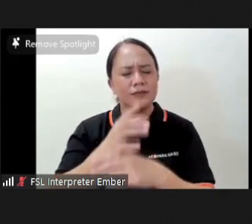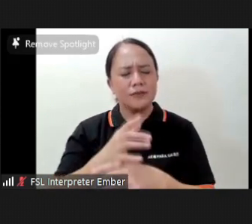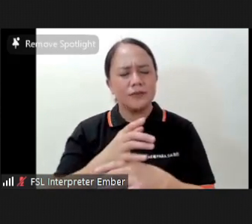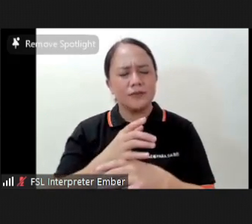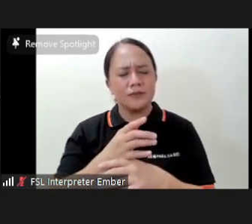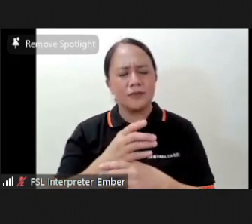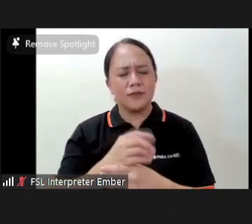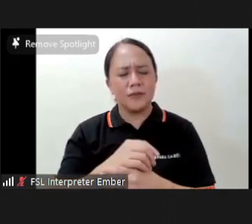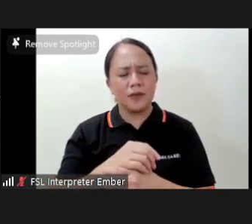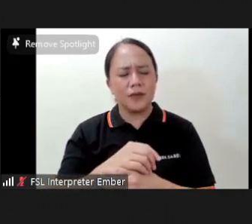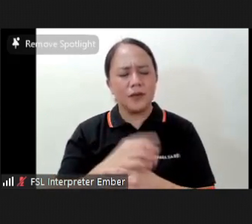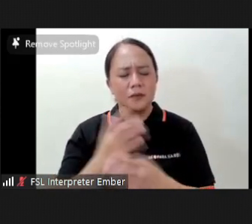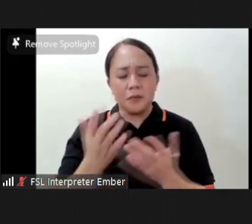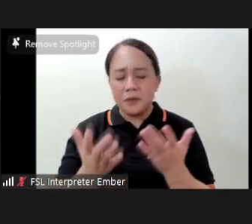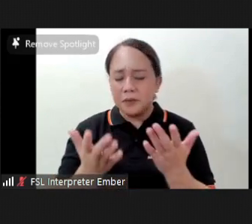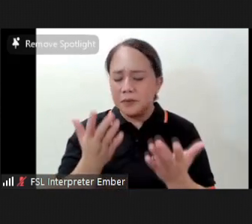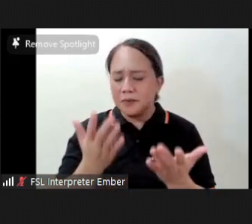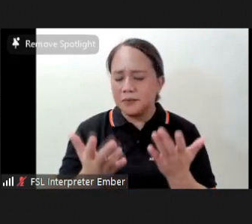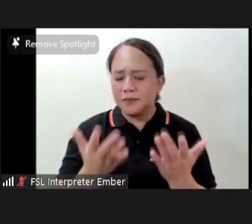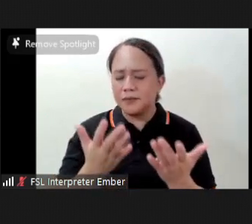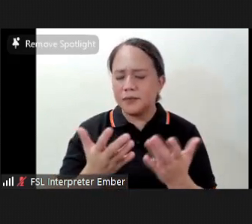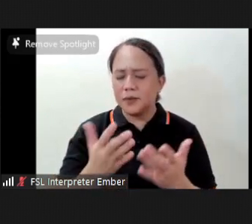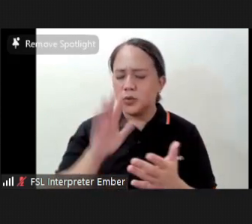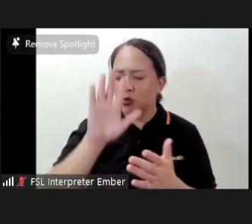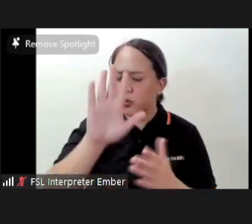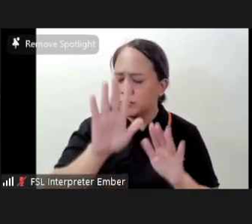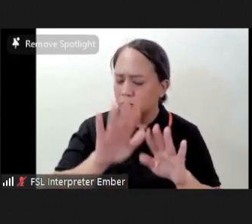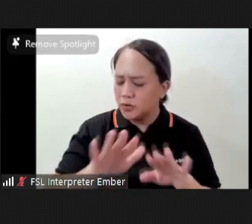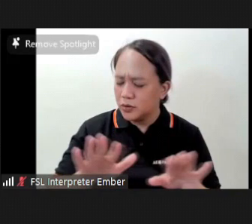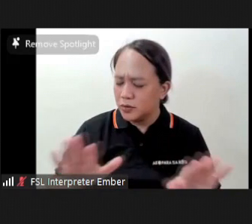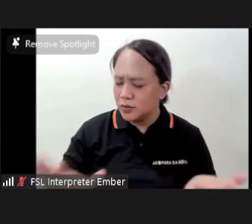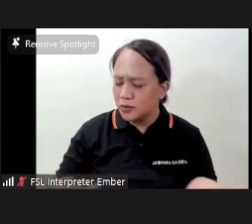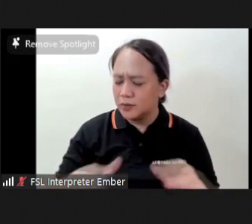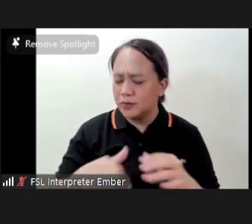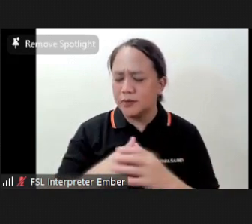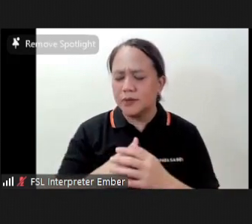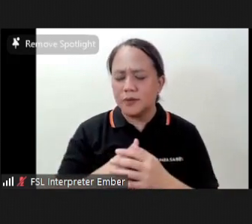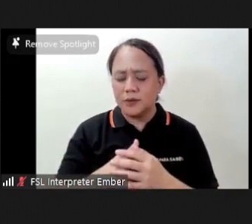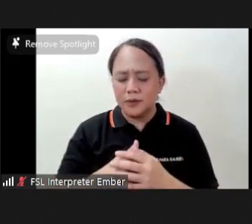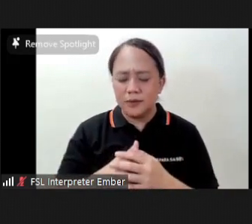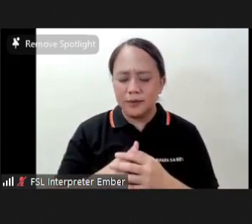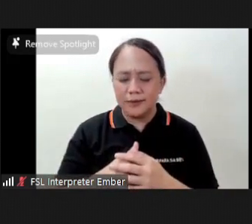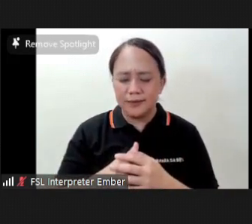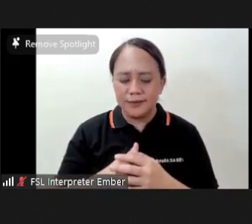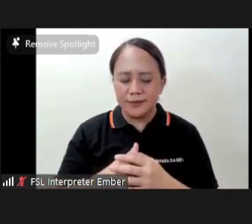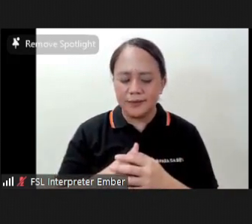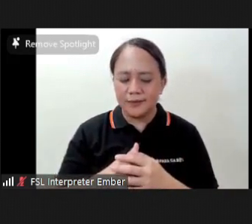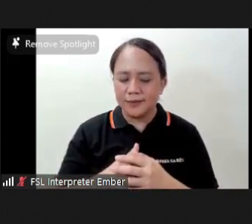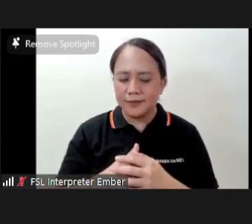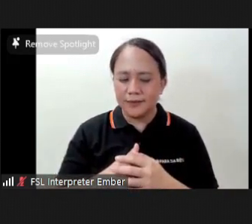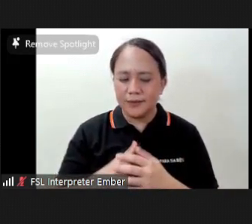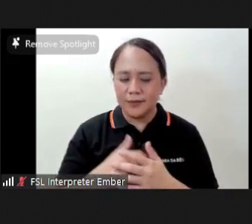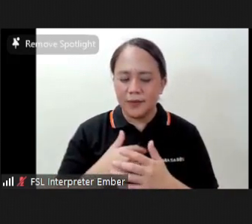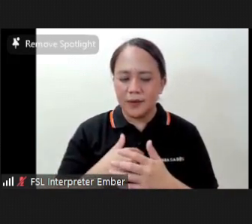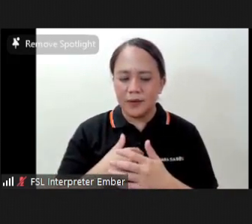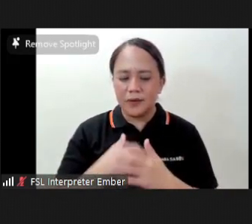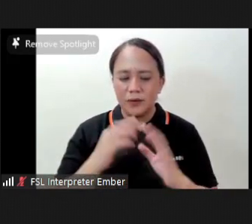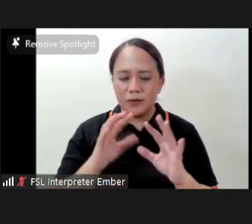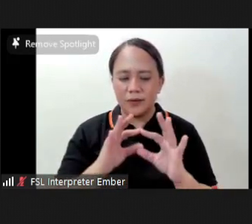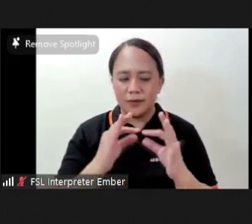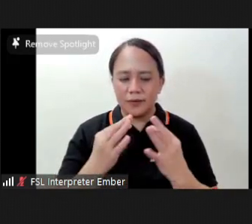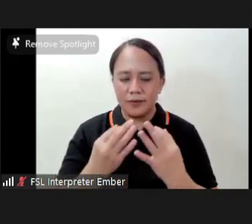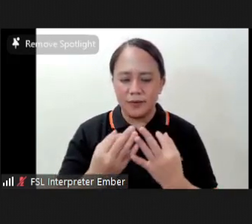And maybe. The children that you will be. Meeting. And their families too.